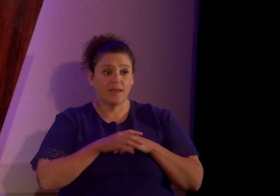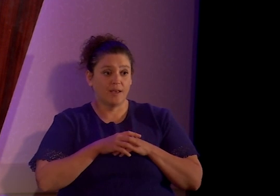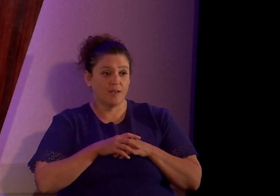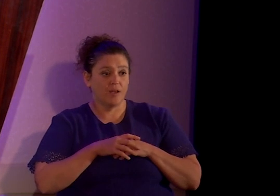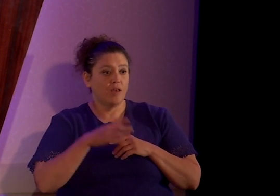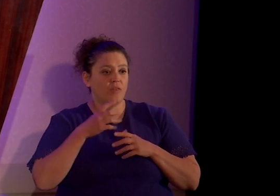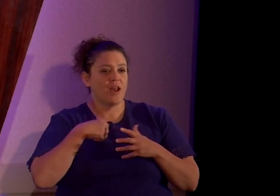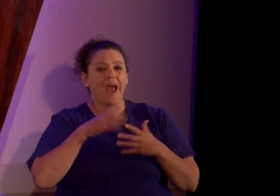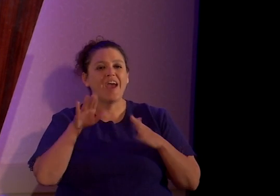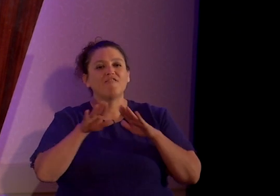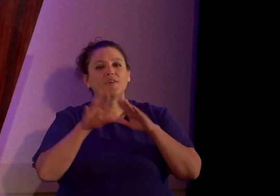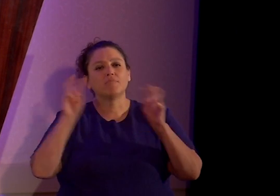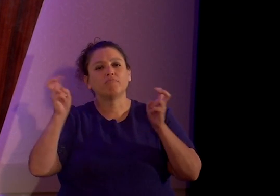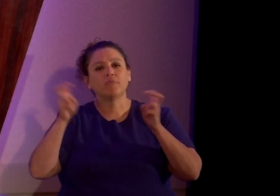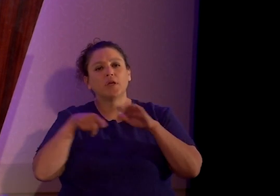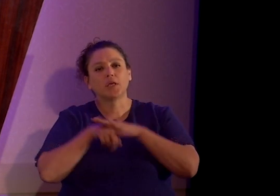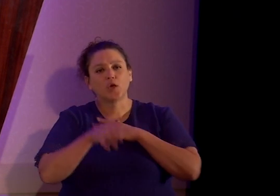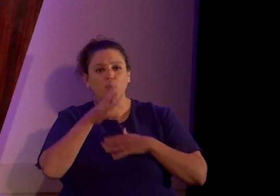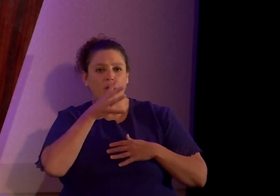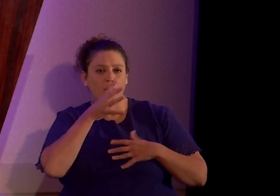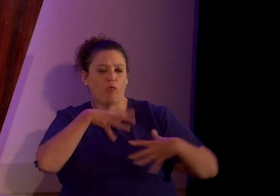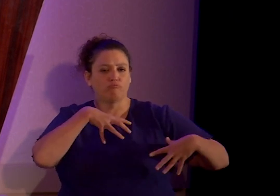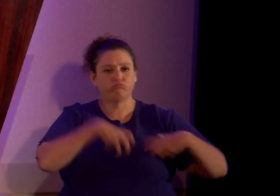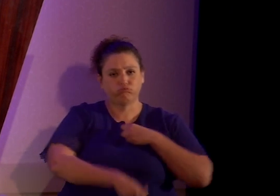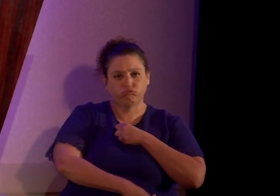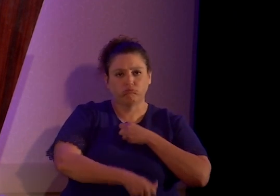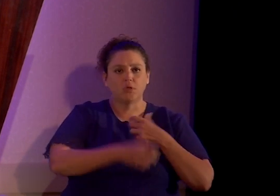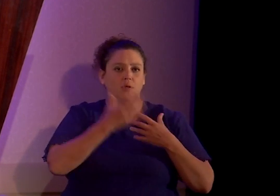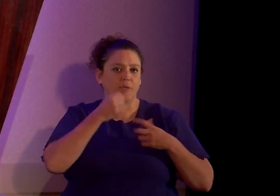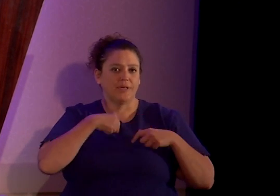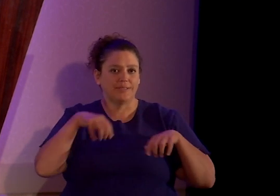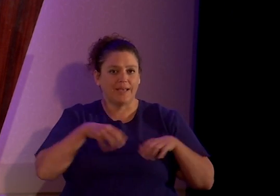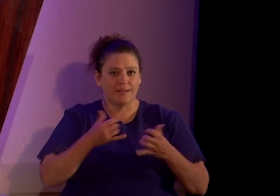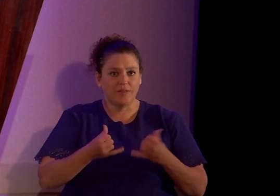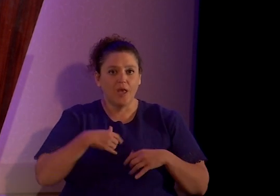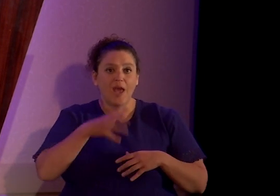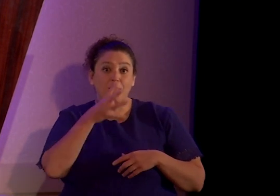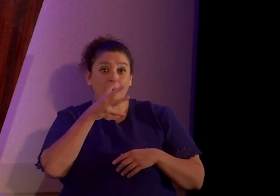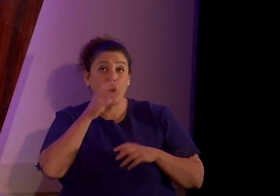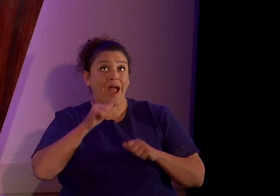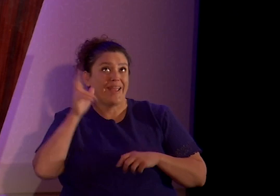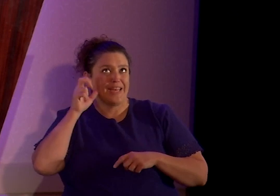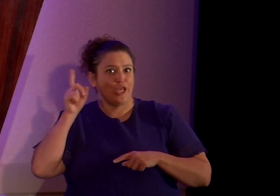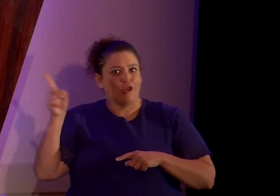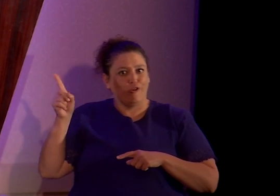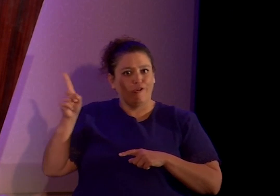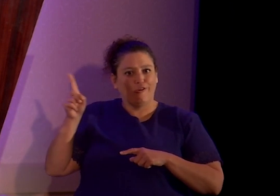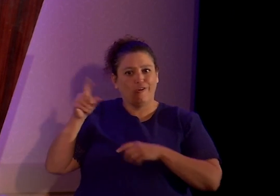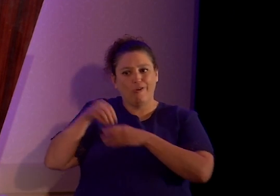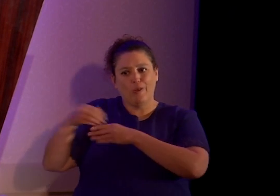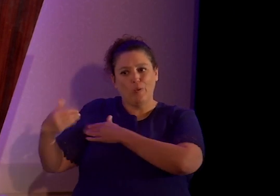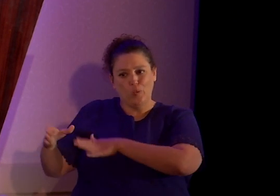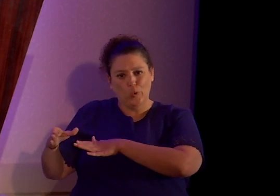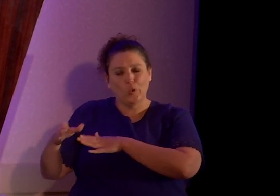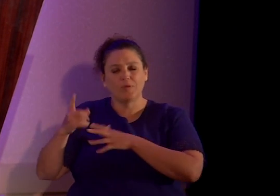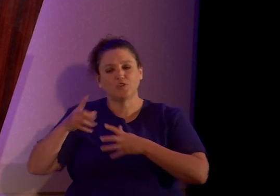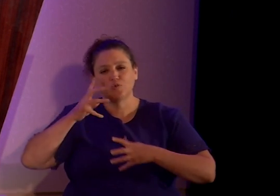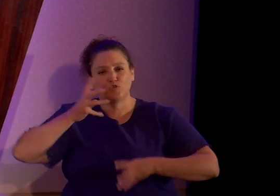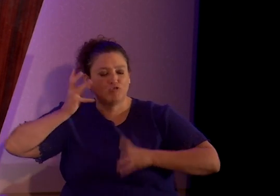I had killed my mother, um, by doing this. And she was in the background just breaking down, sobbing,